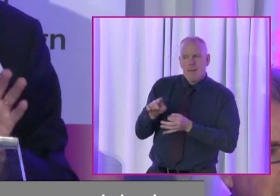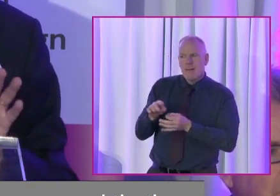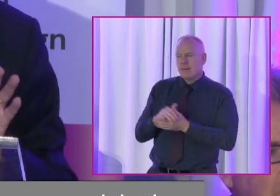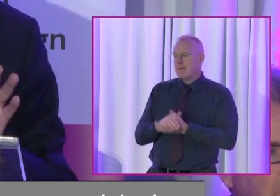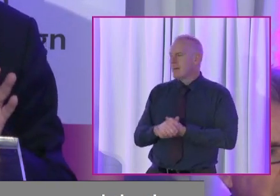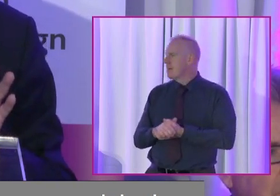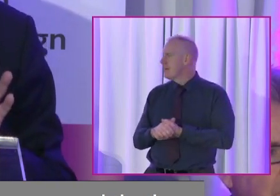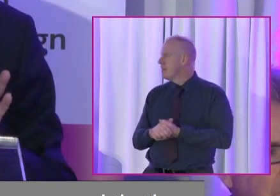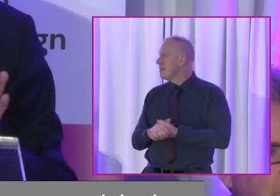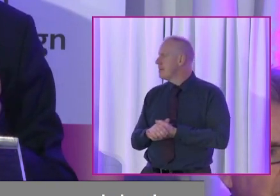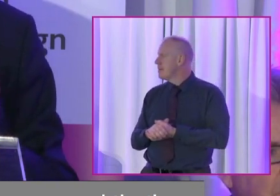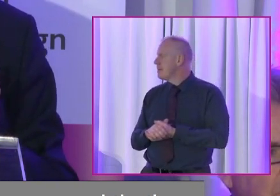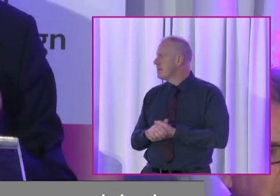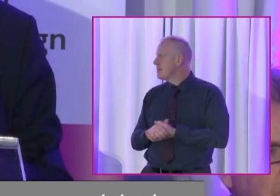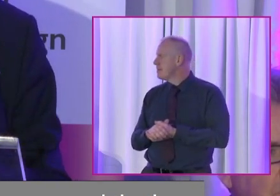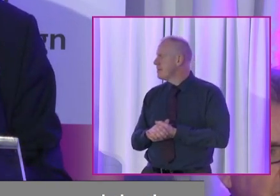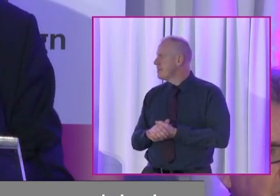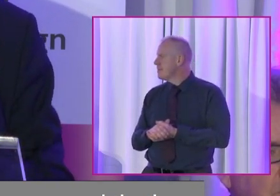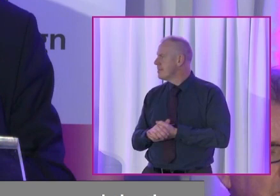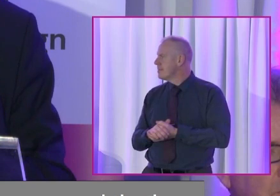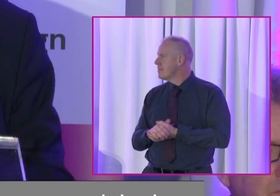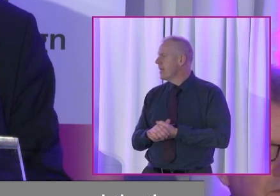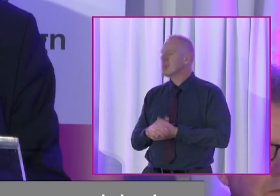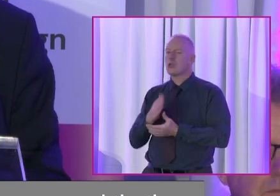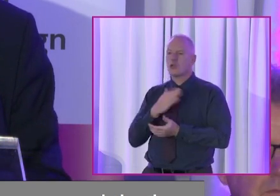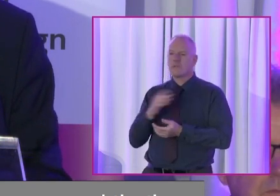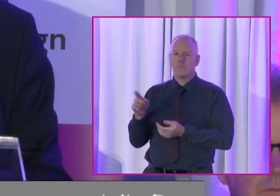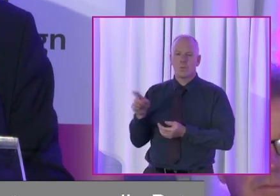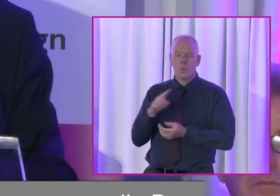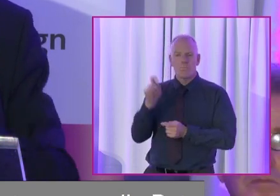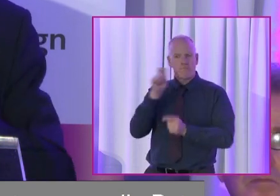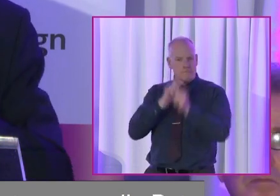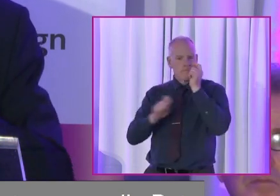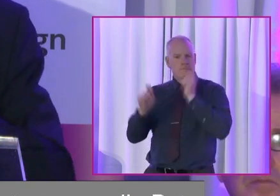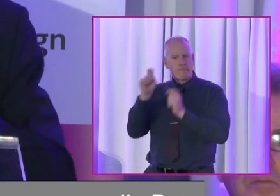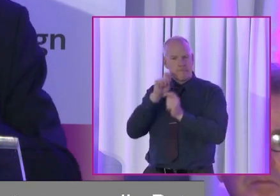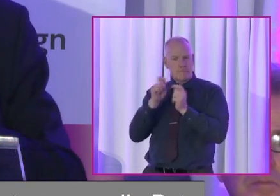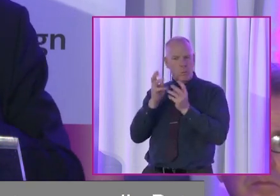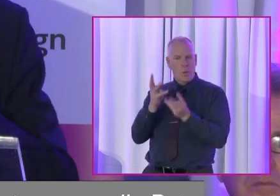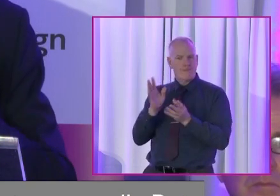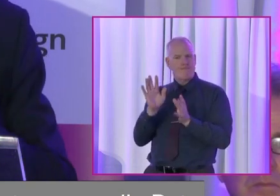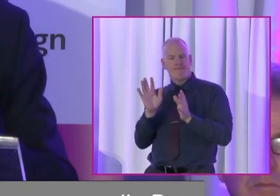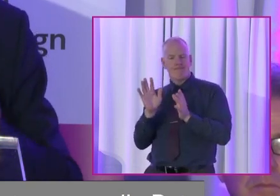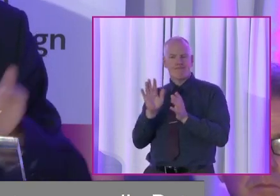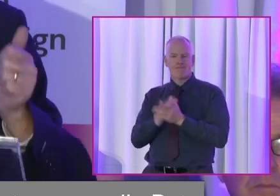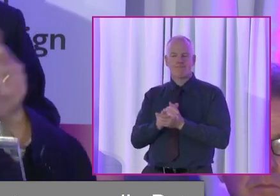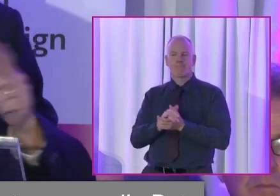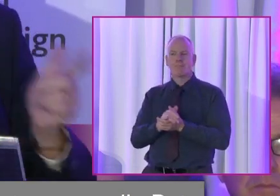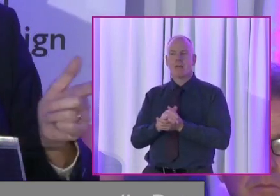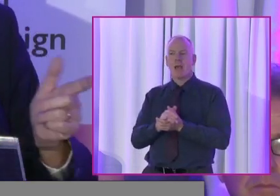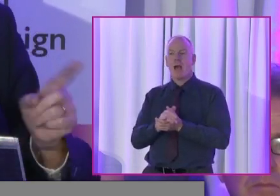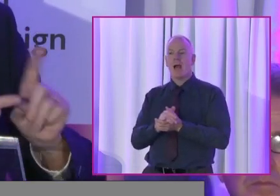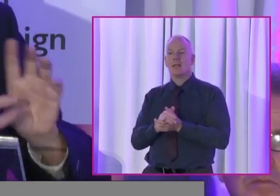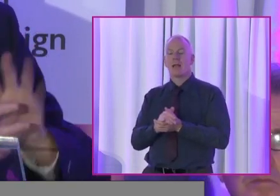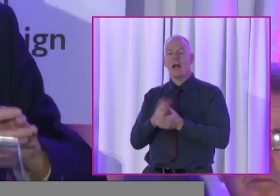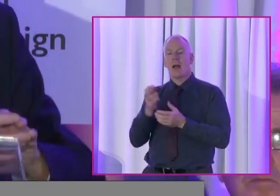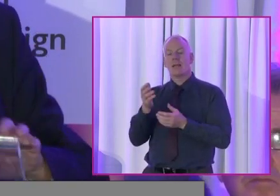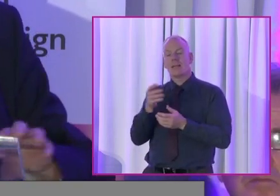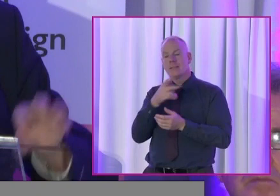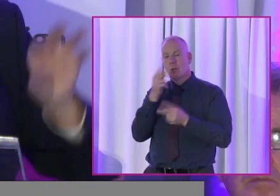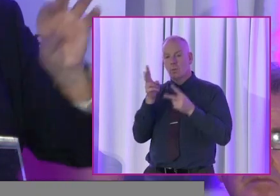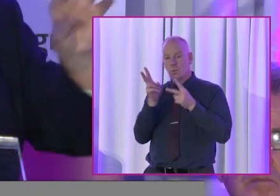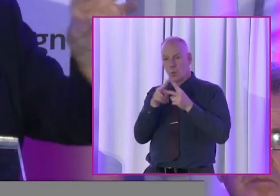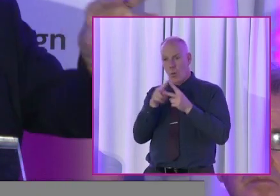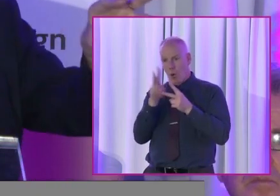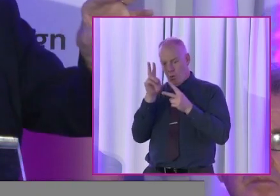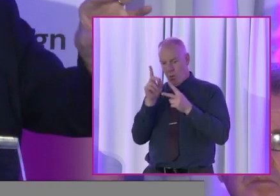something for people to think about. I want to go back and I'll just say two things. Number one,